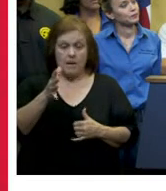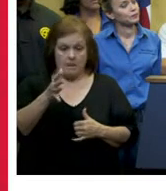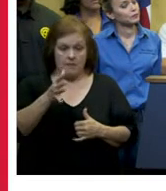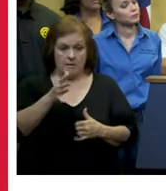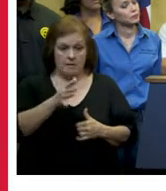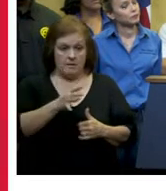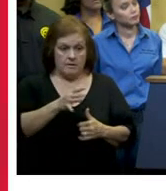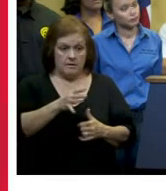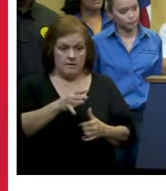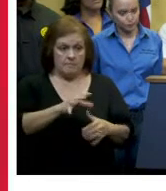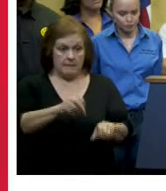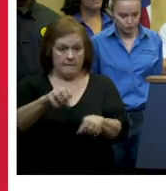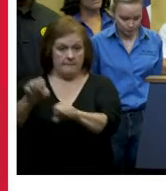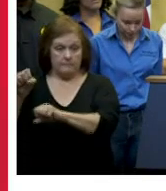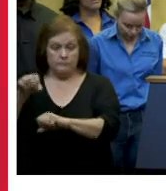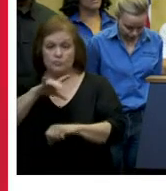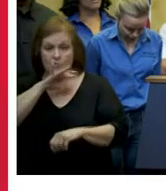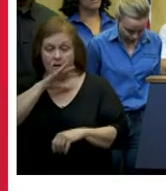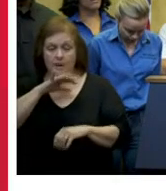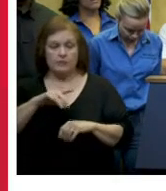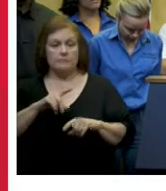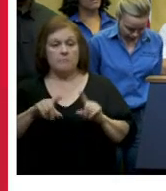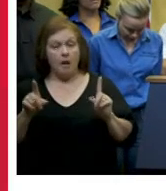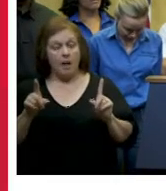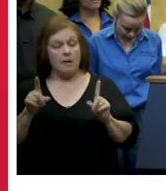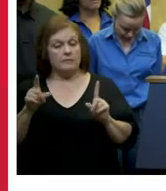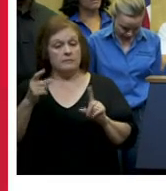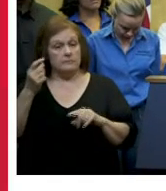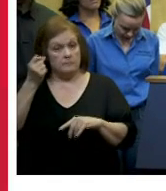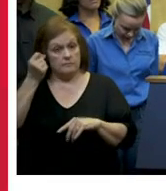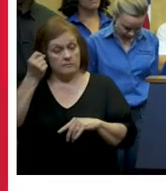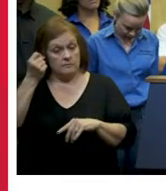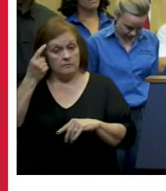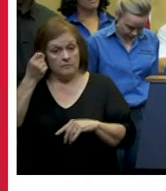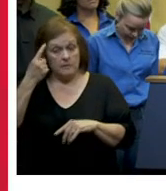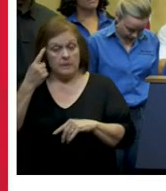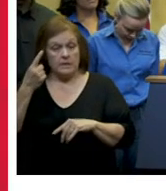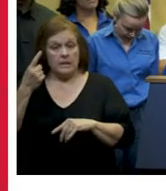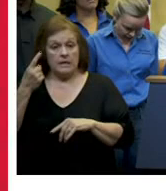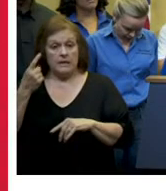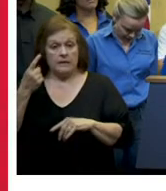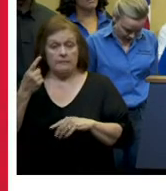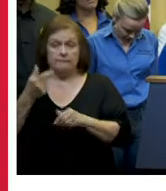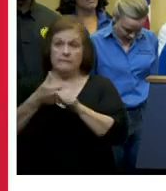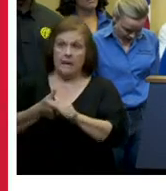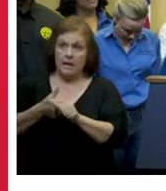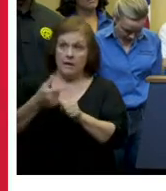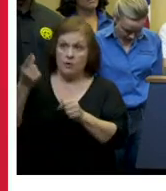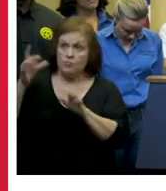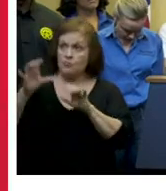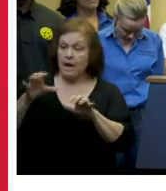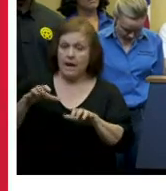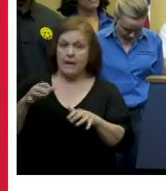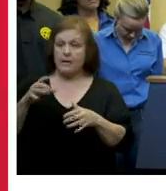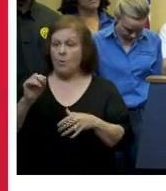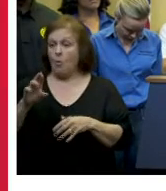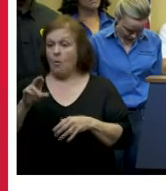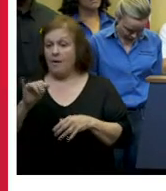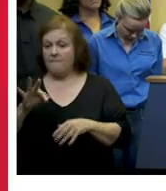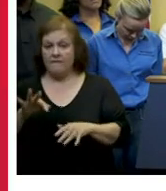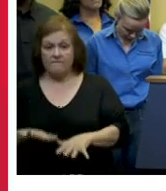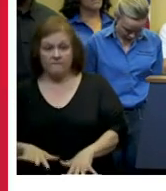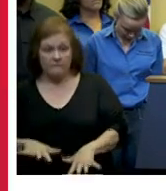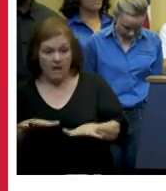however this really depends upon whether we have early rain showers flooding in areas